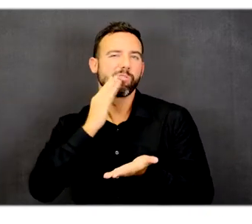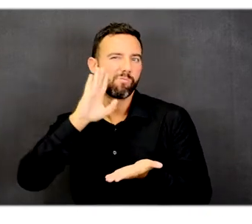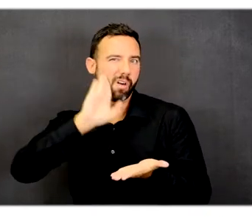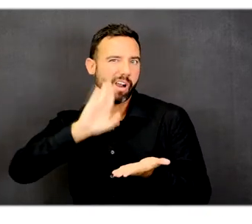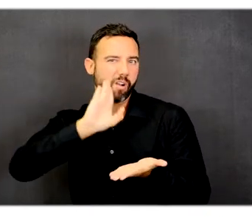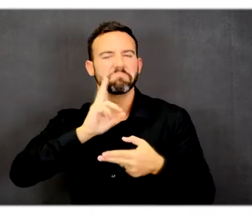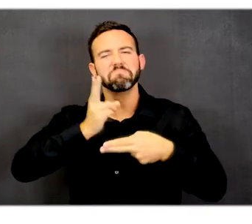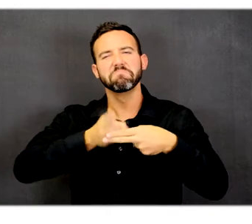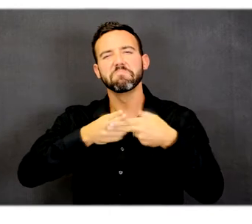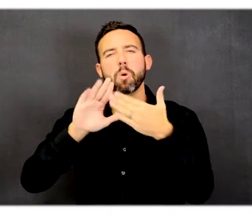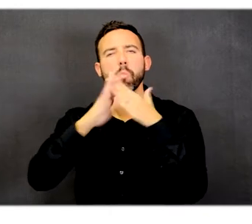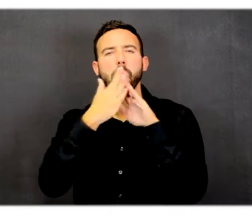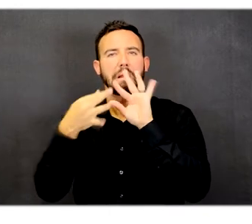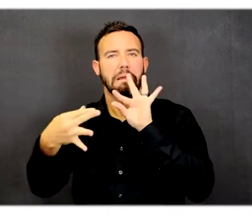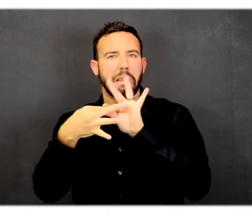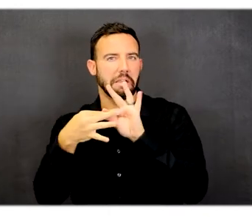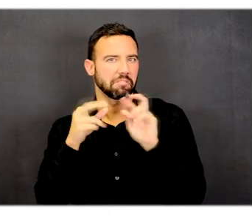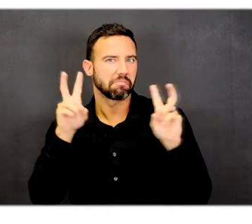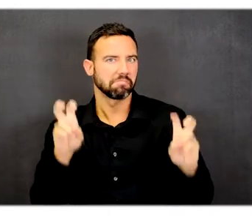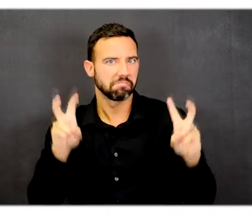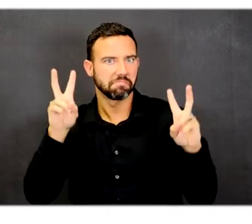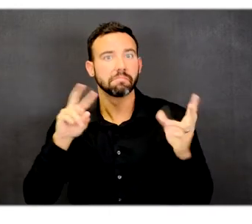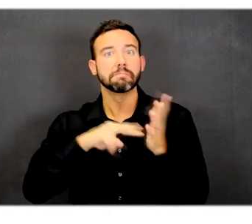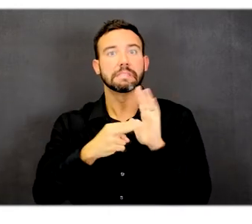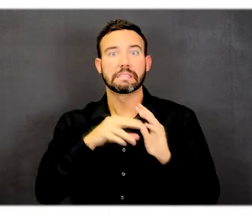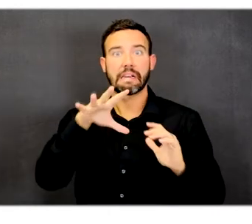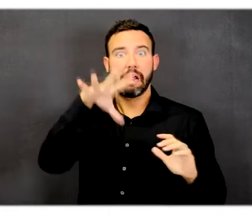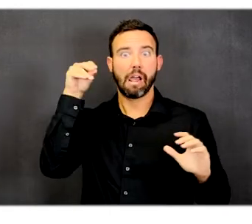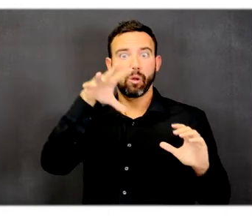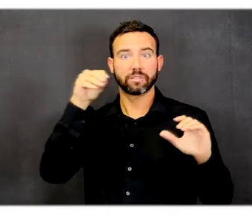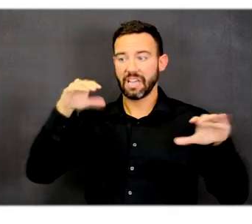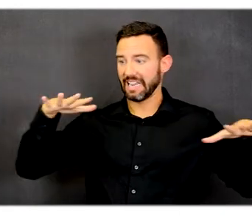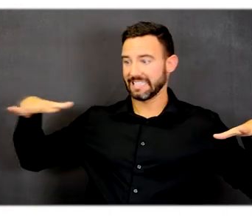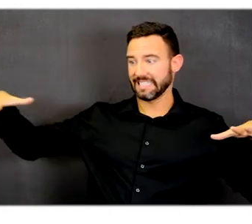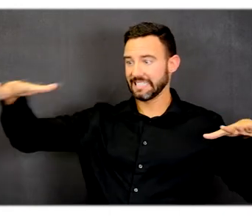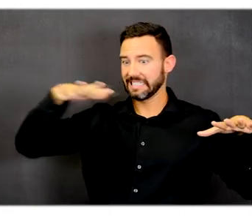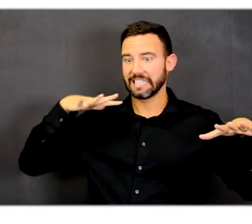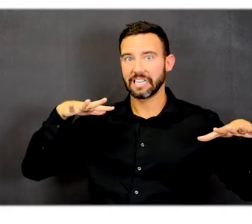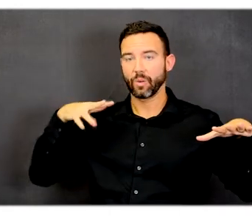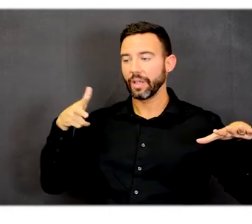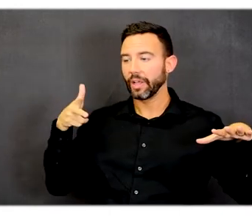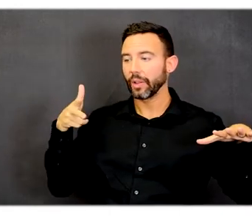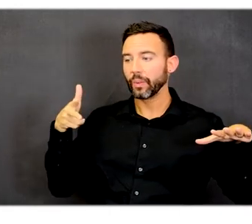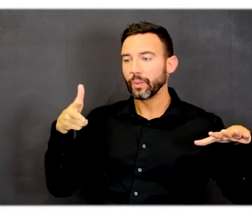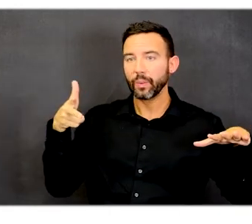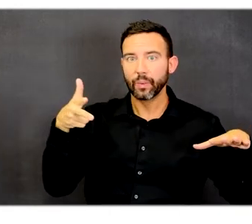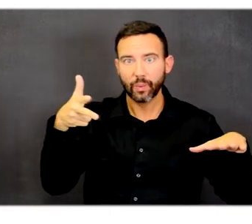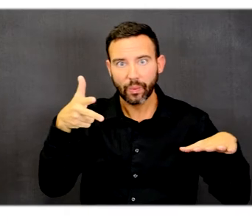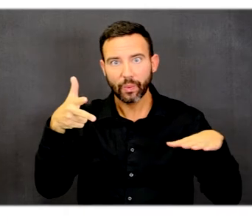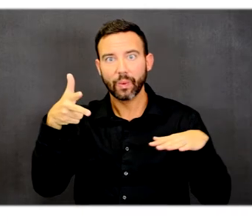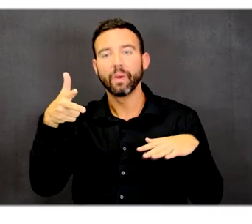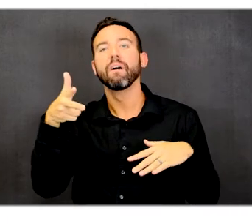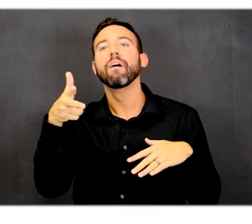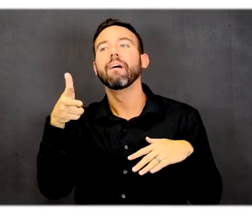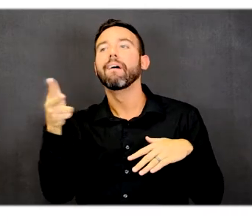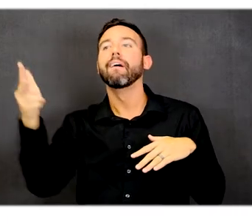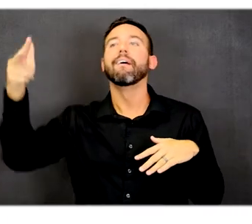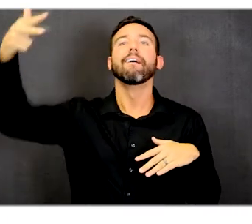connect the outside of the site to the site itself and there is a connector off of Burleson Road on the north.